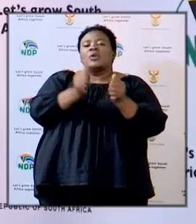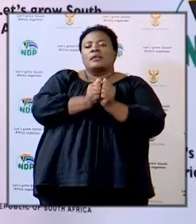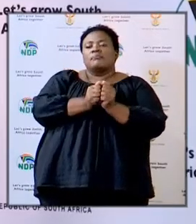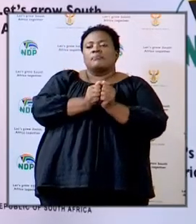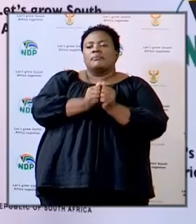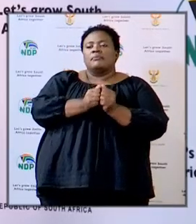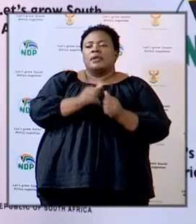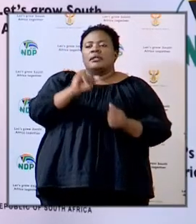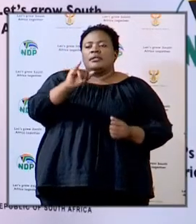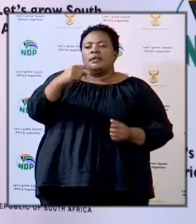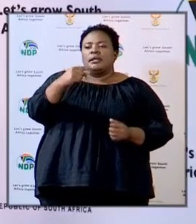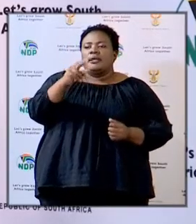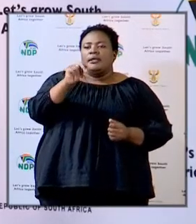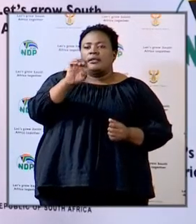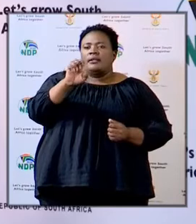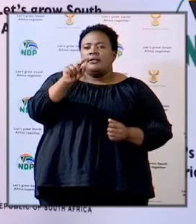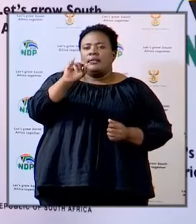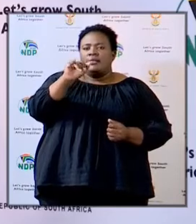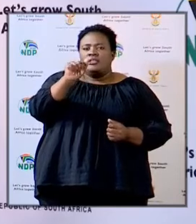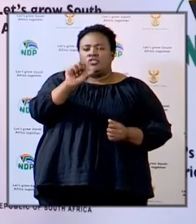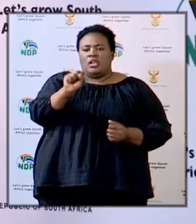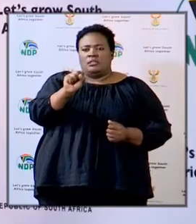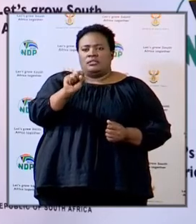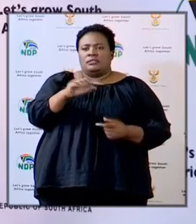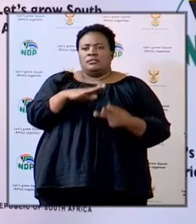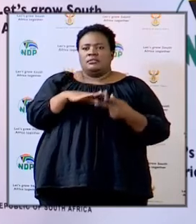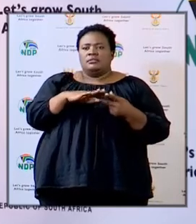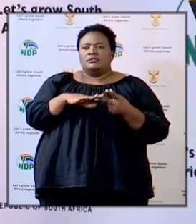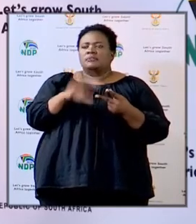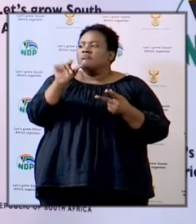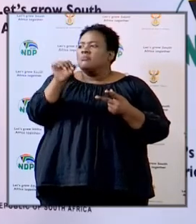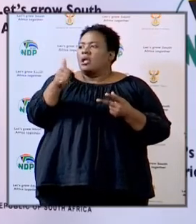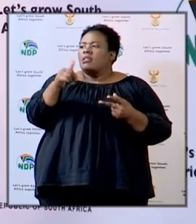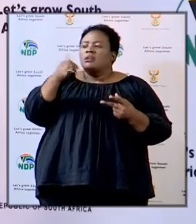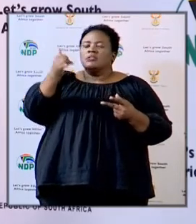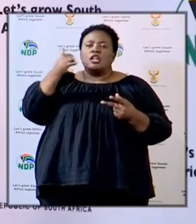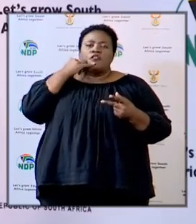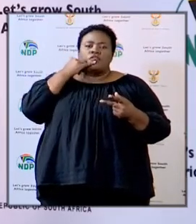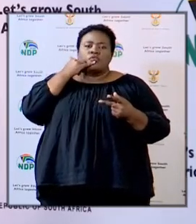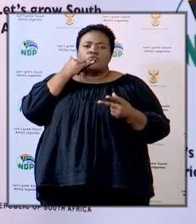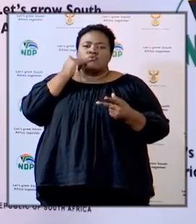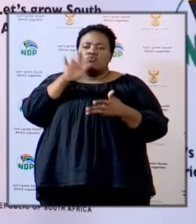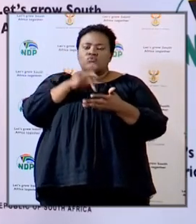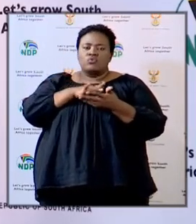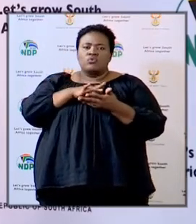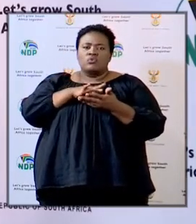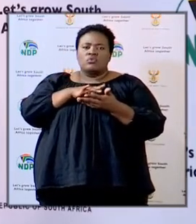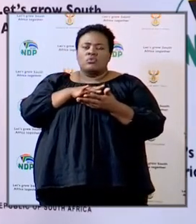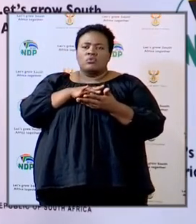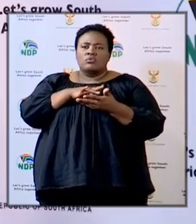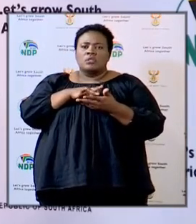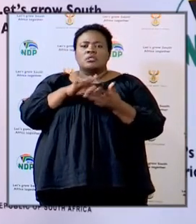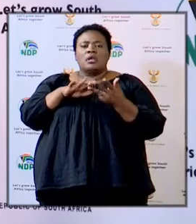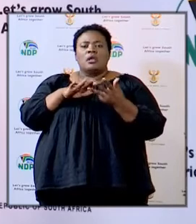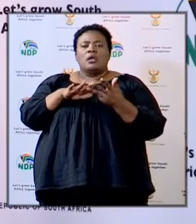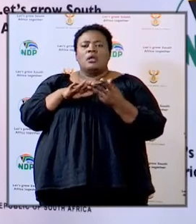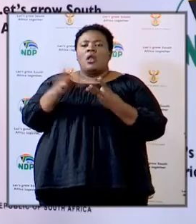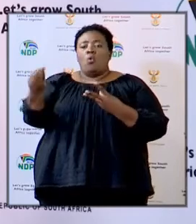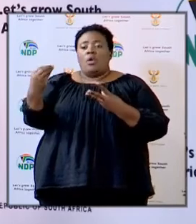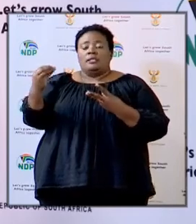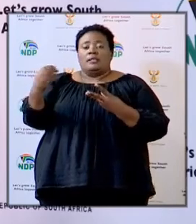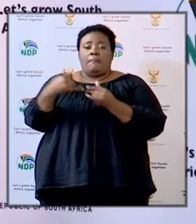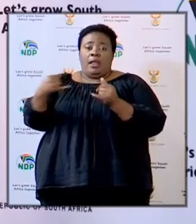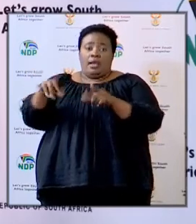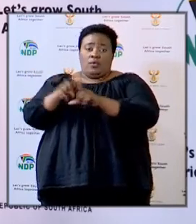as well as Irene, they're both at the telephone call desk as well as the WhatsApp lines where